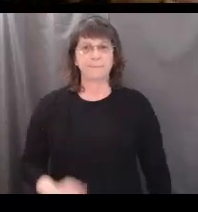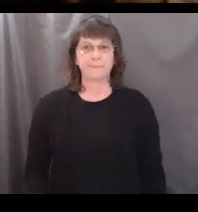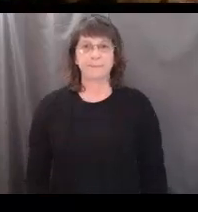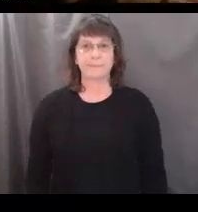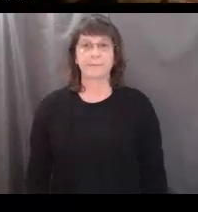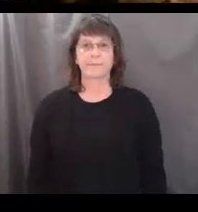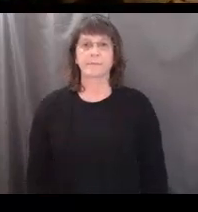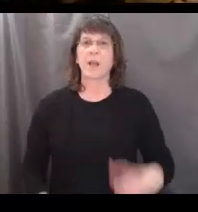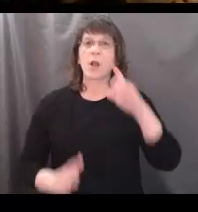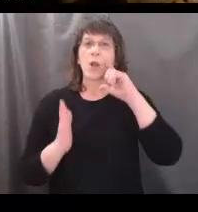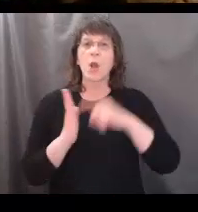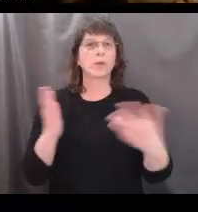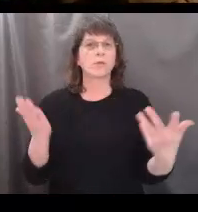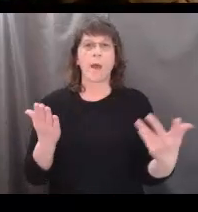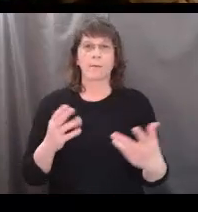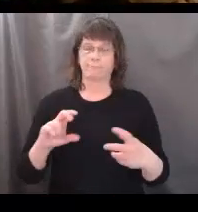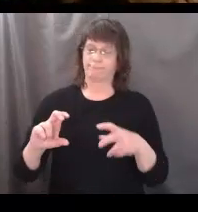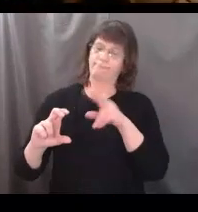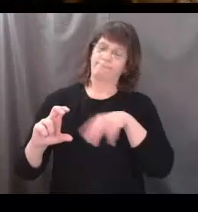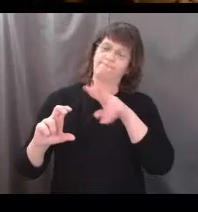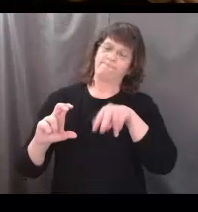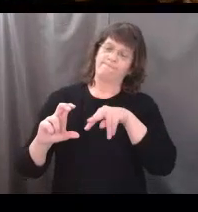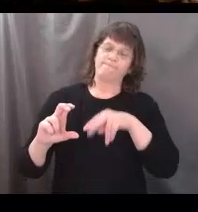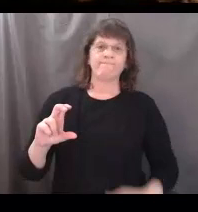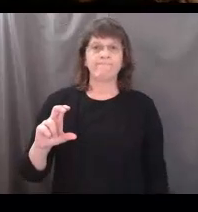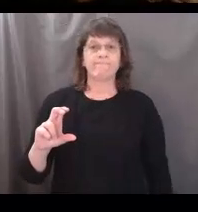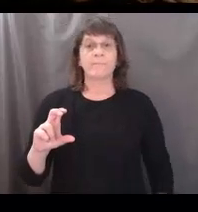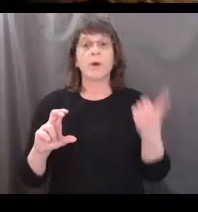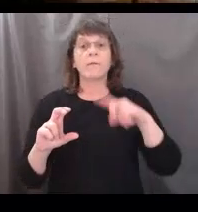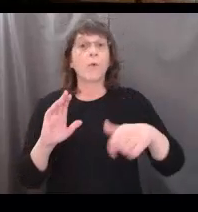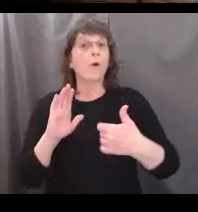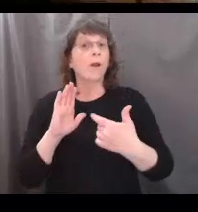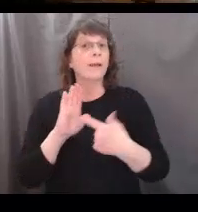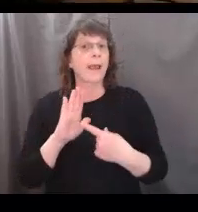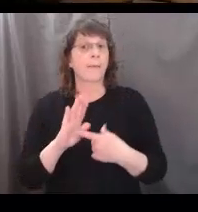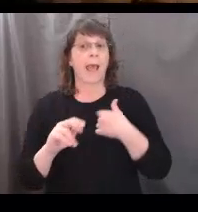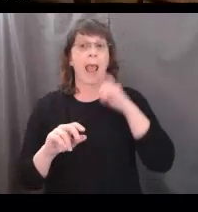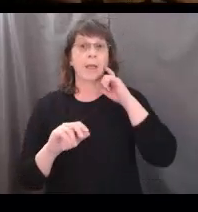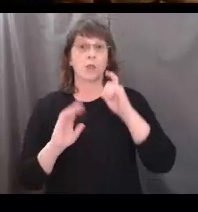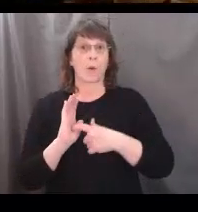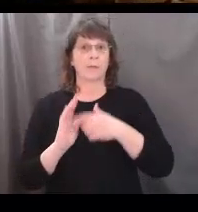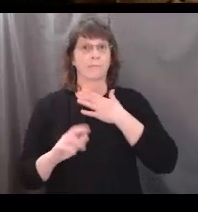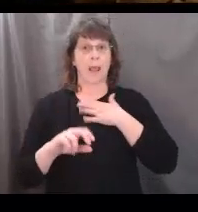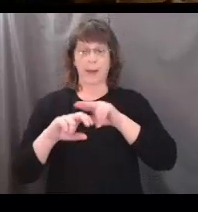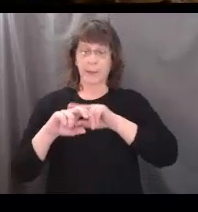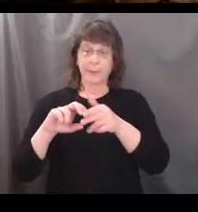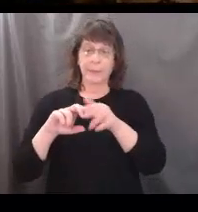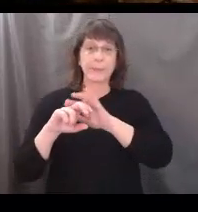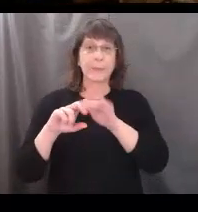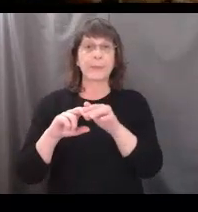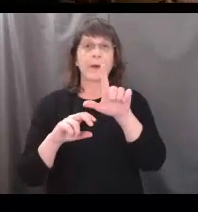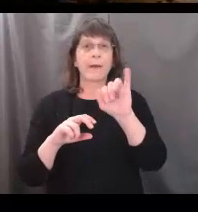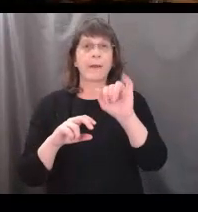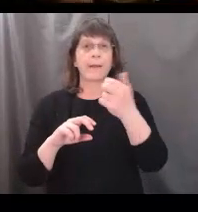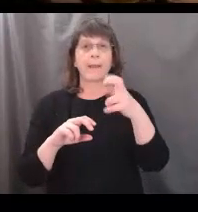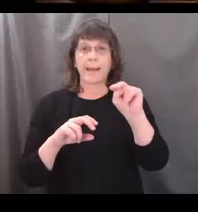What do you notice about it? For example, I notice that mine has lichen on the outside.